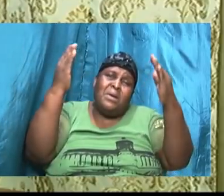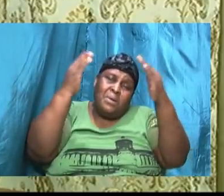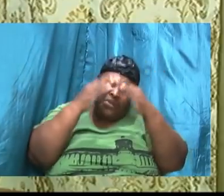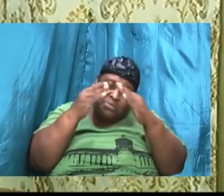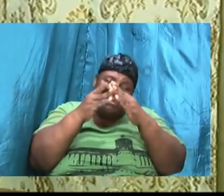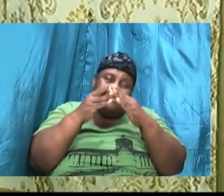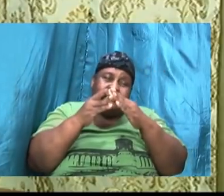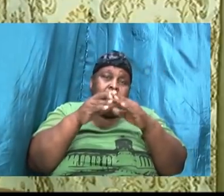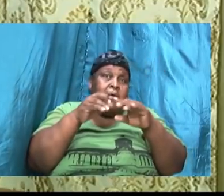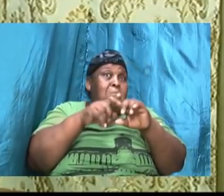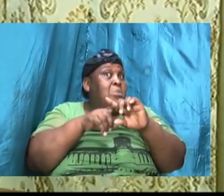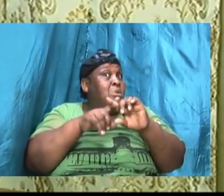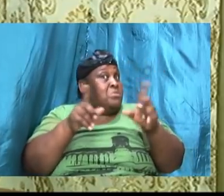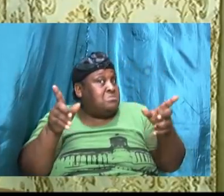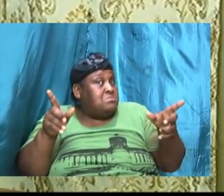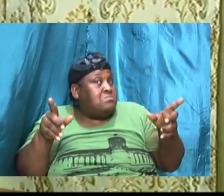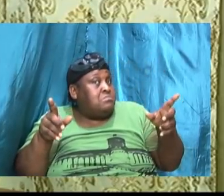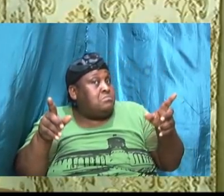but